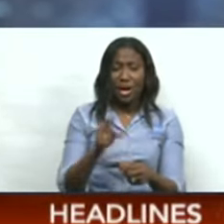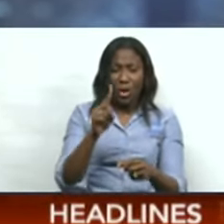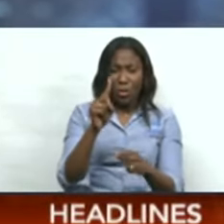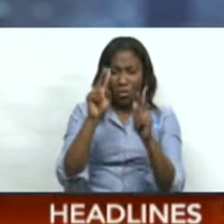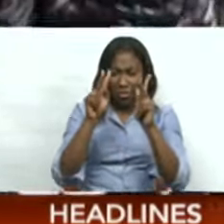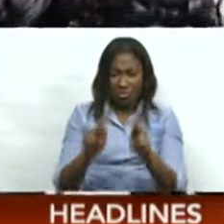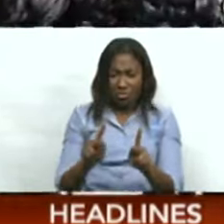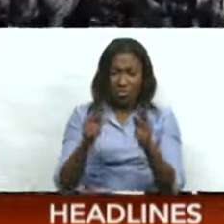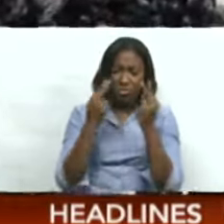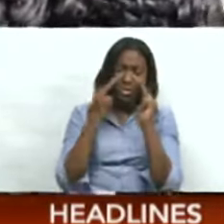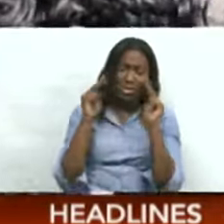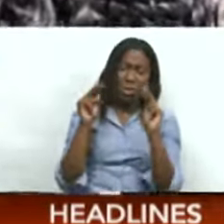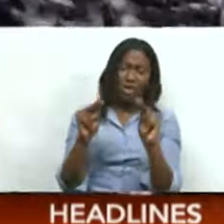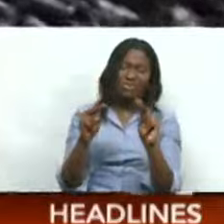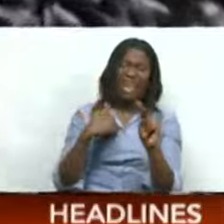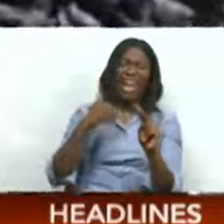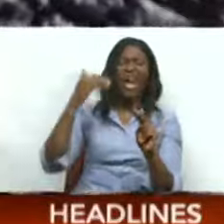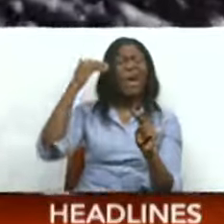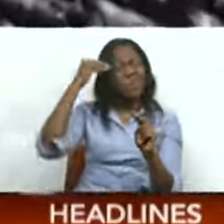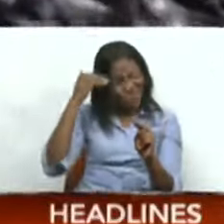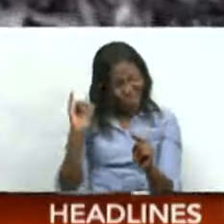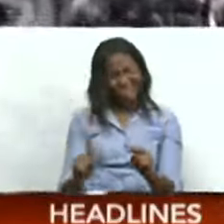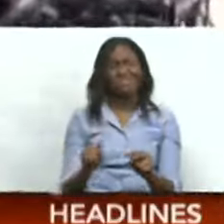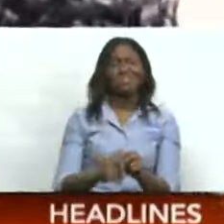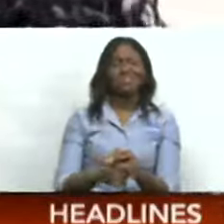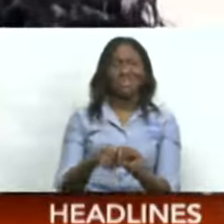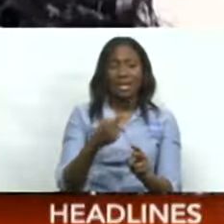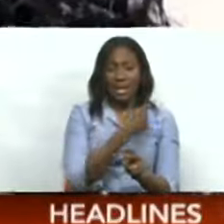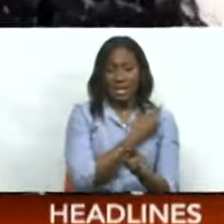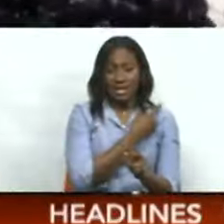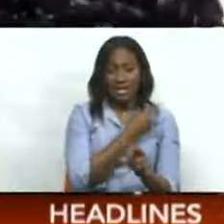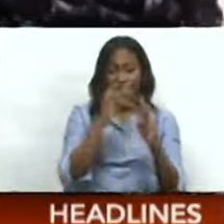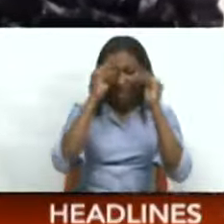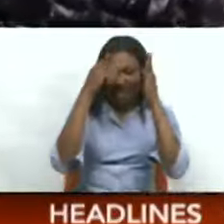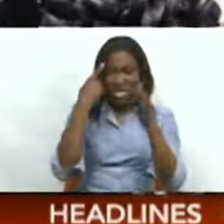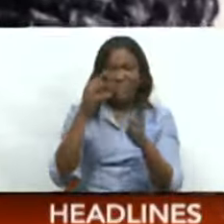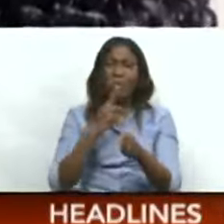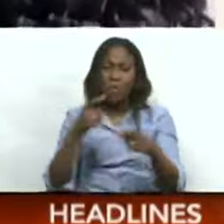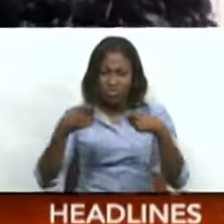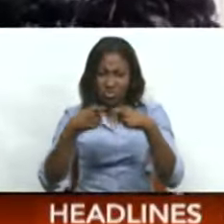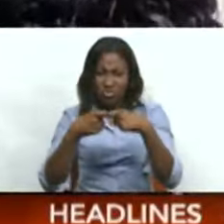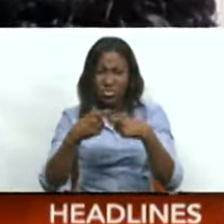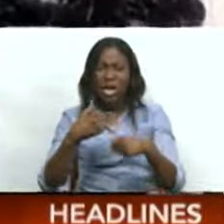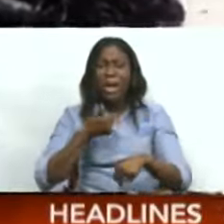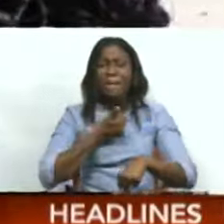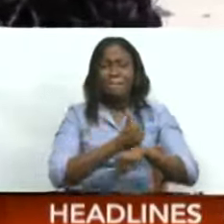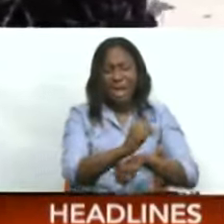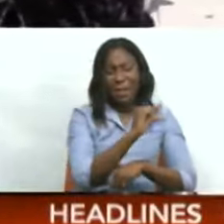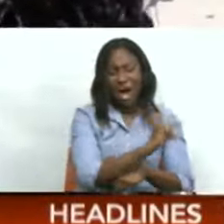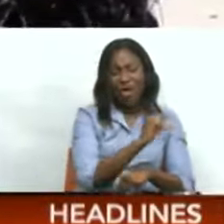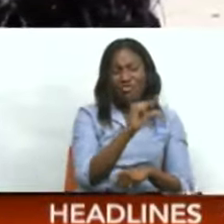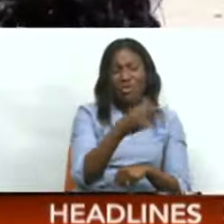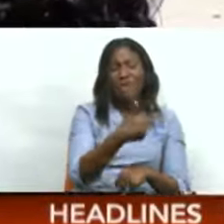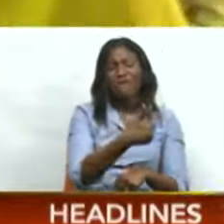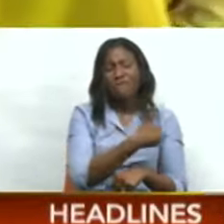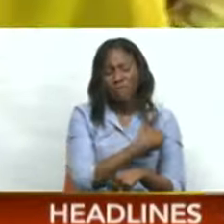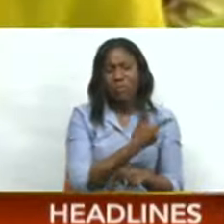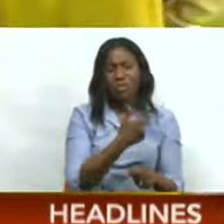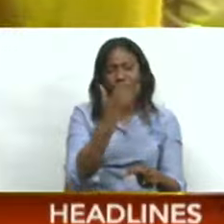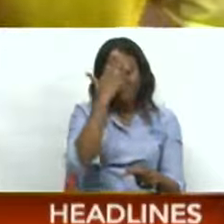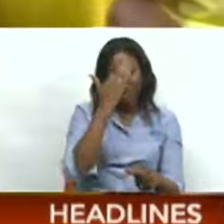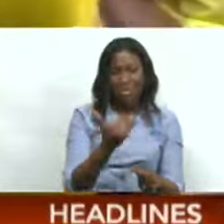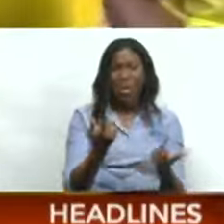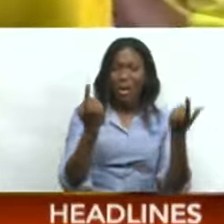to one government minister. Public Utilities Minister Marvin Gonzalez seems to blame Griffith for the fallout, saying the political